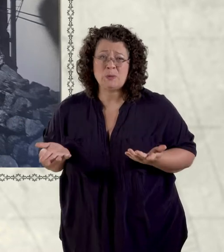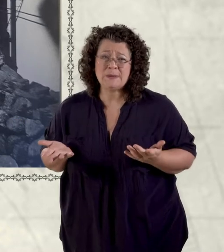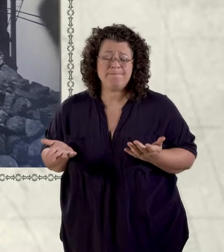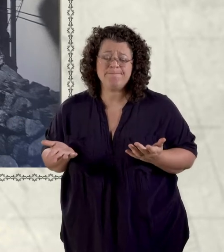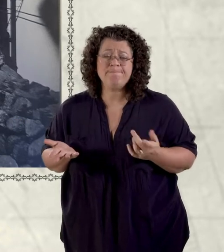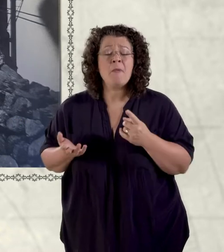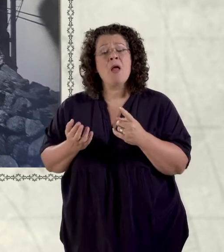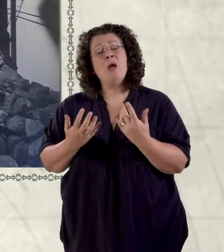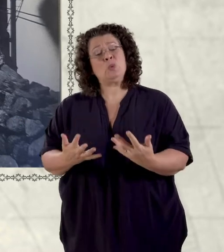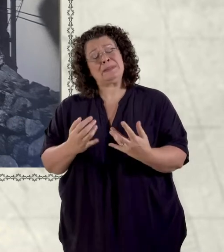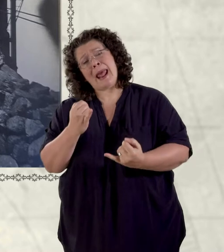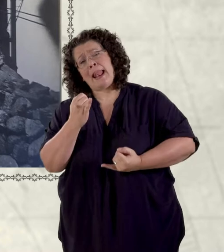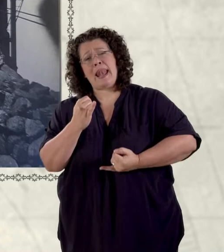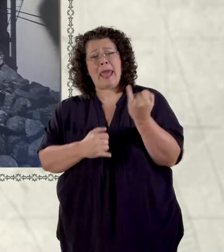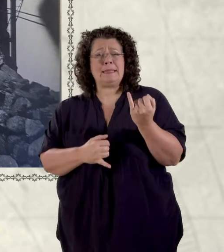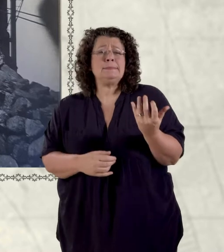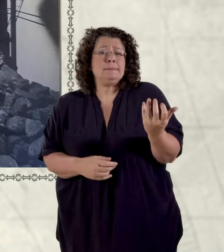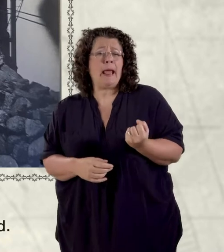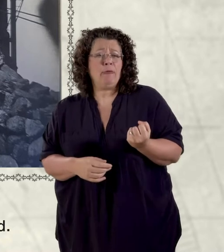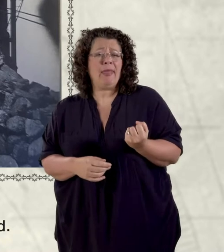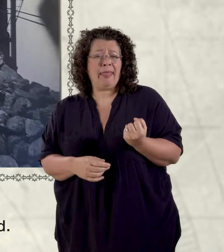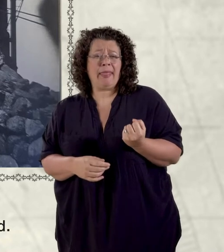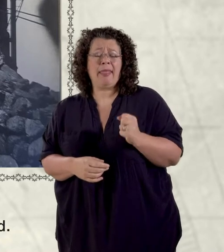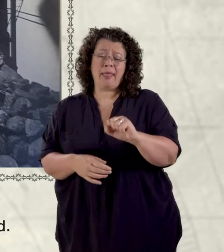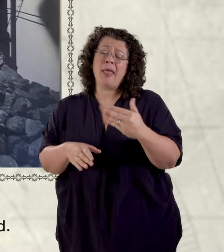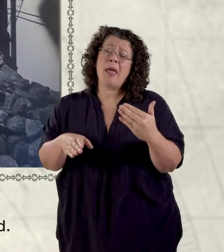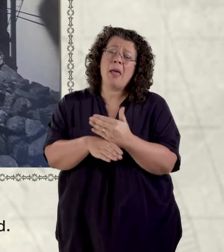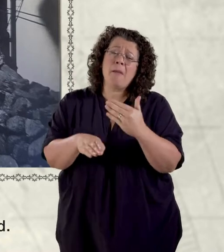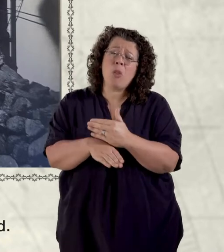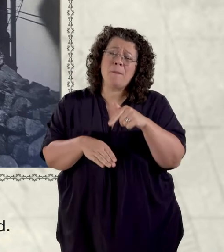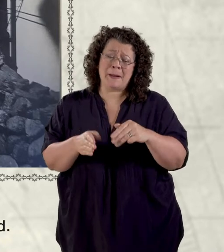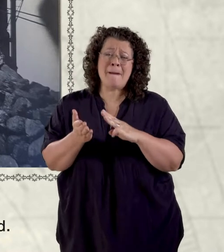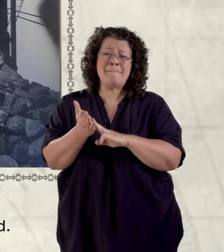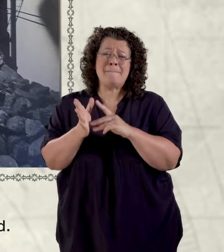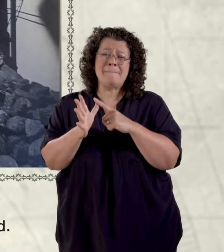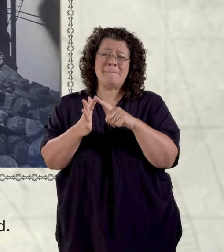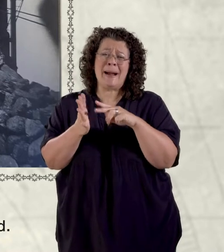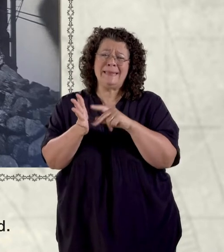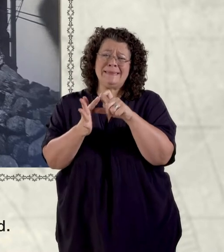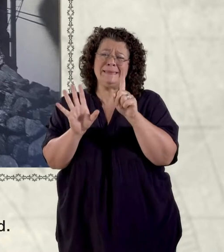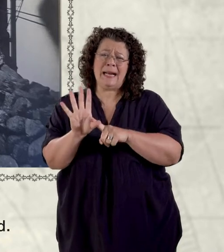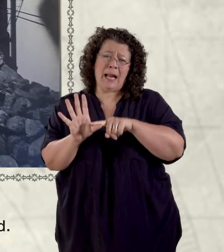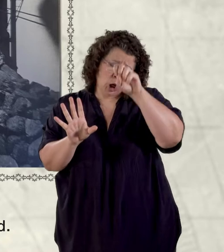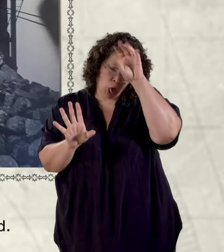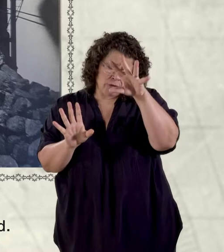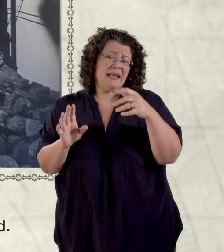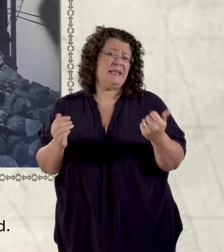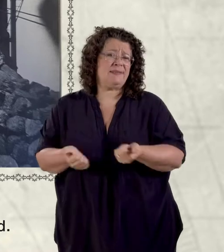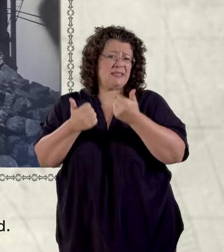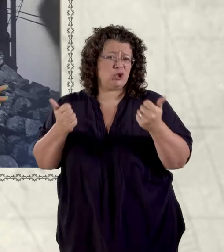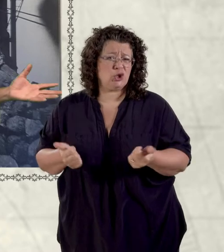your final salary today and your employment at mindy colliery will come to an end